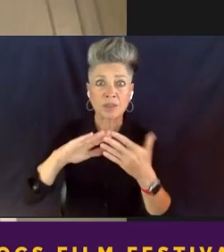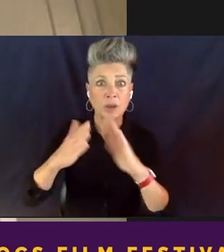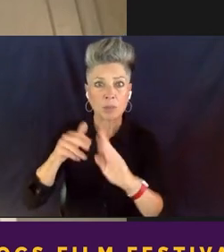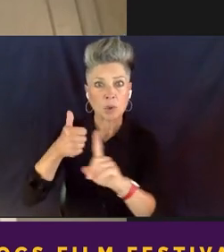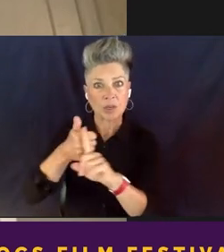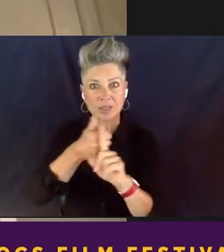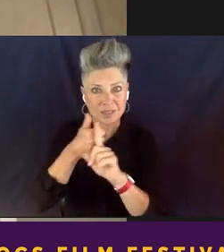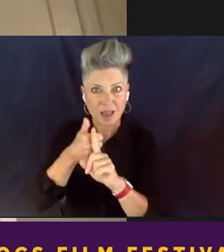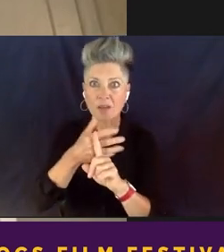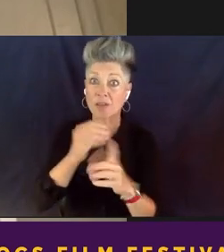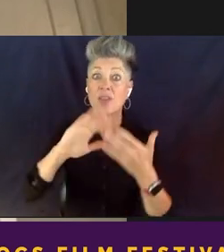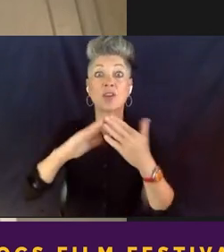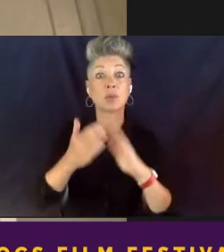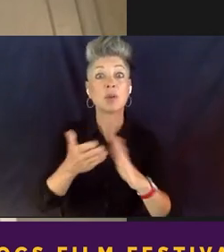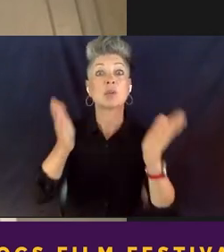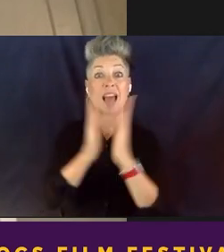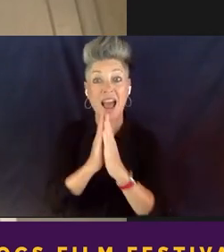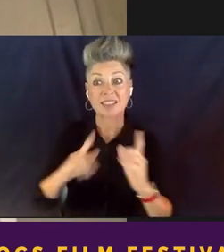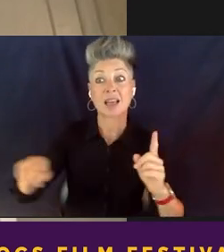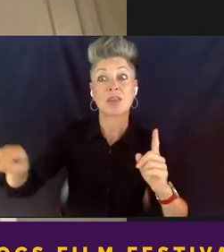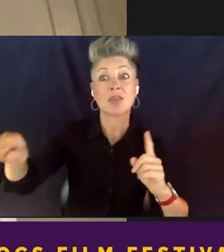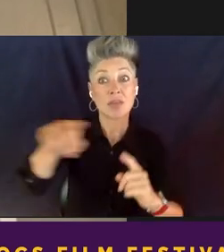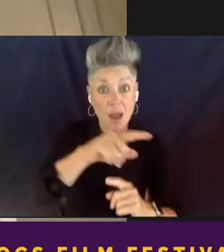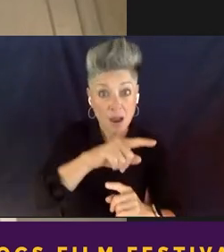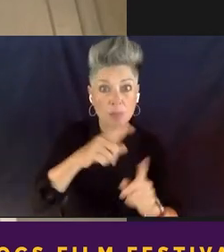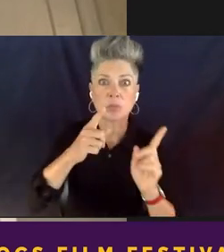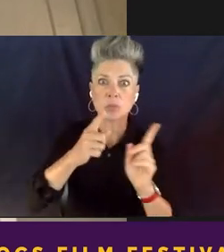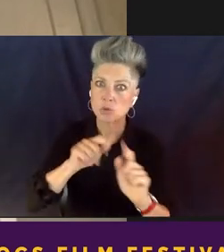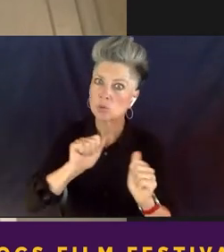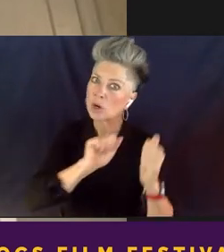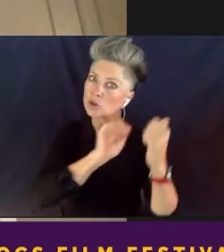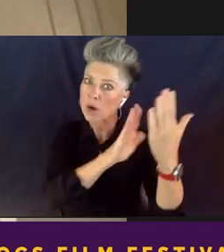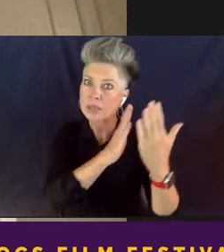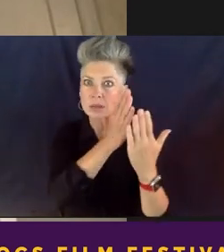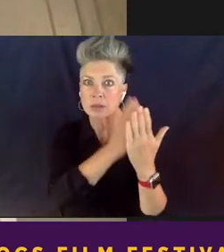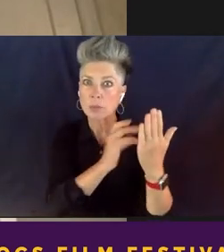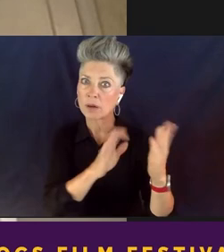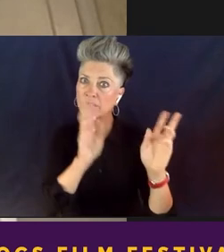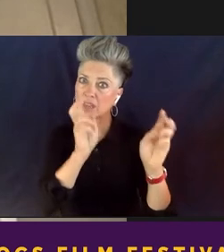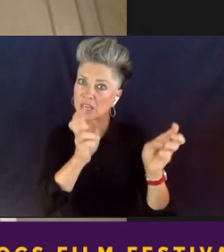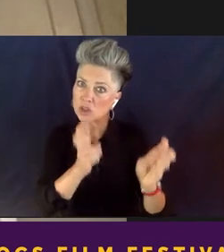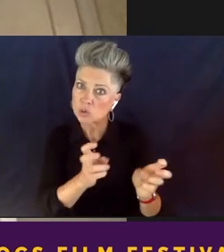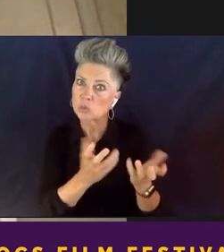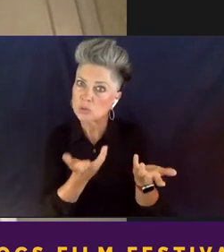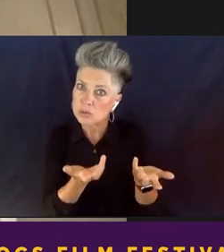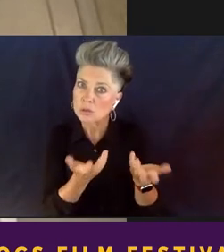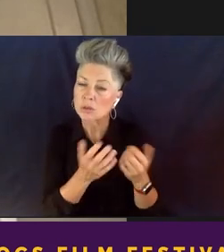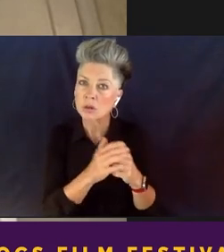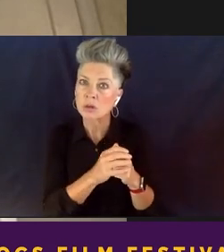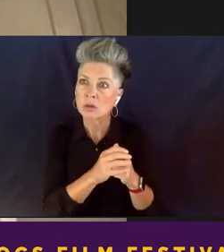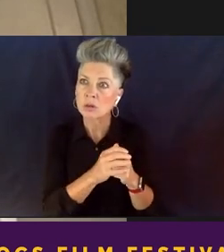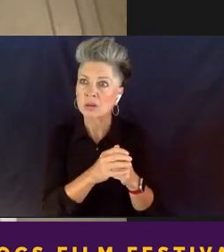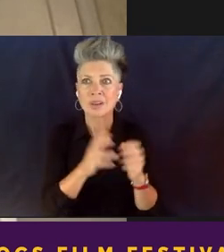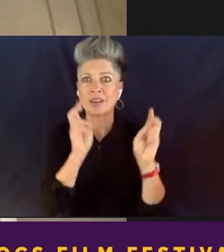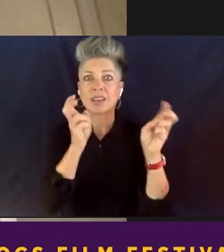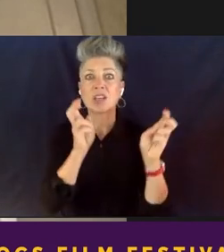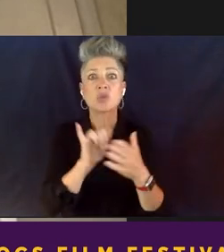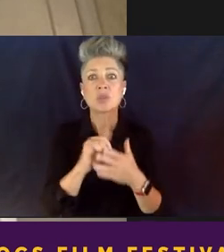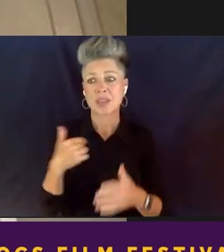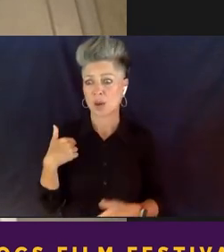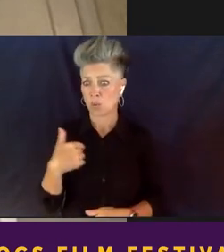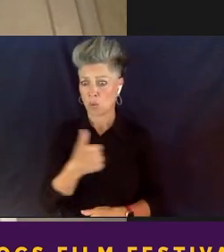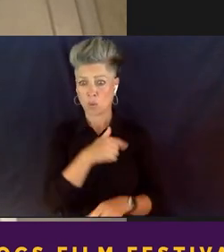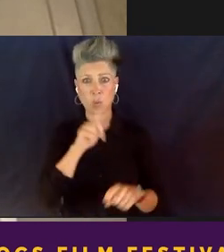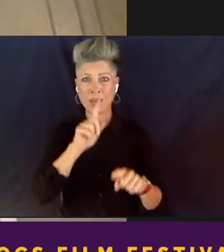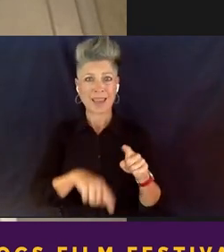them to address some of the issues that wasn't, that we just can't address